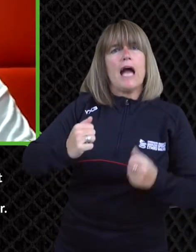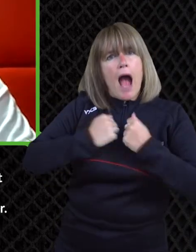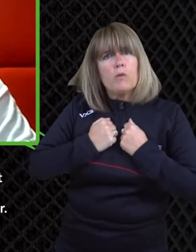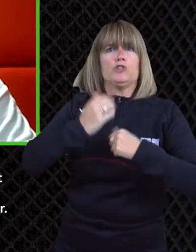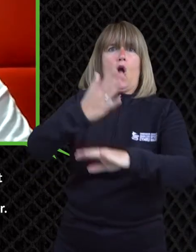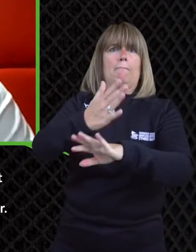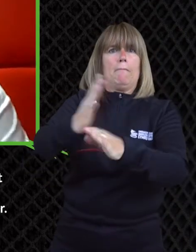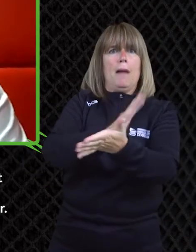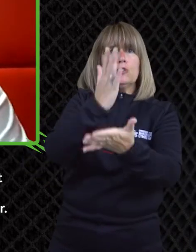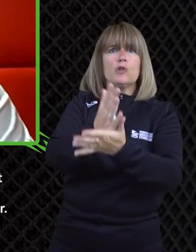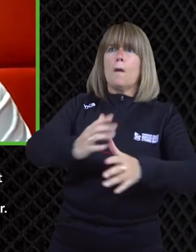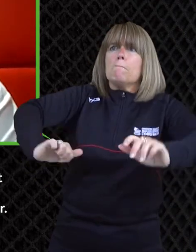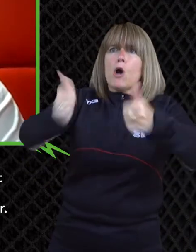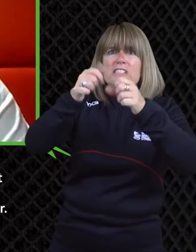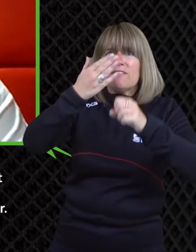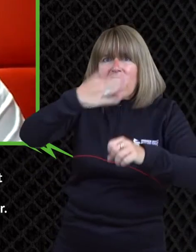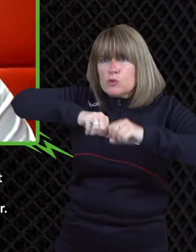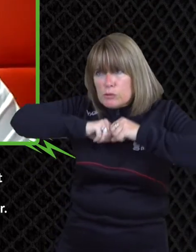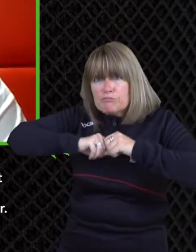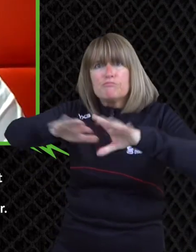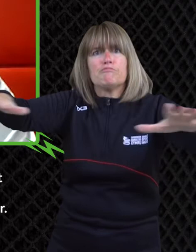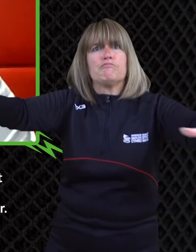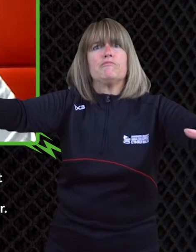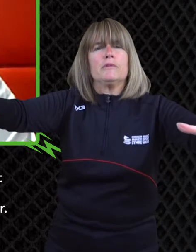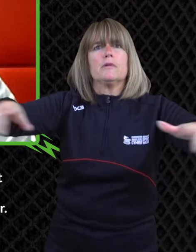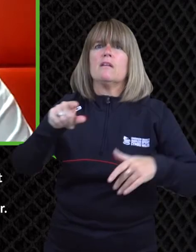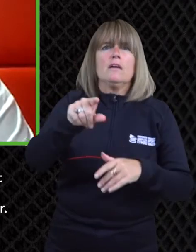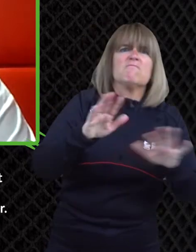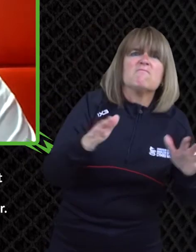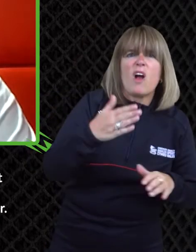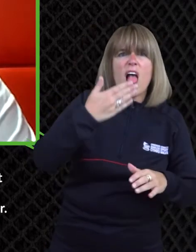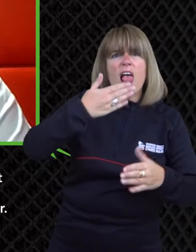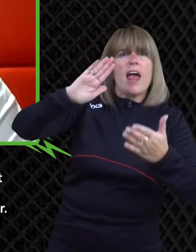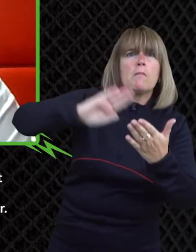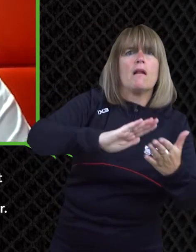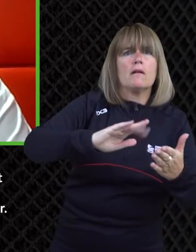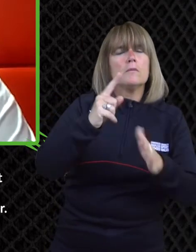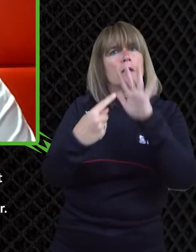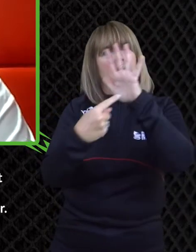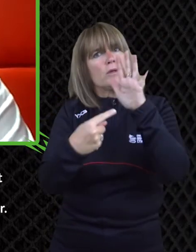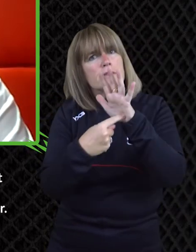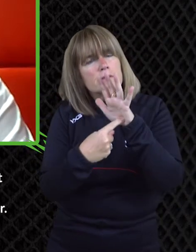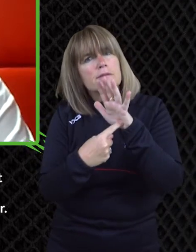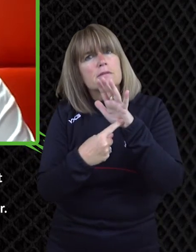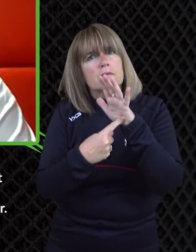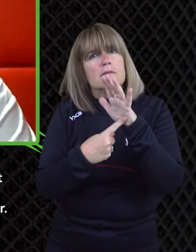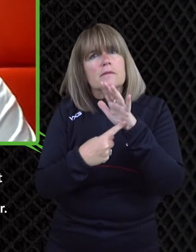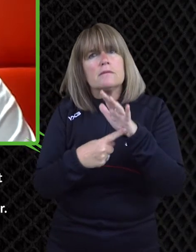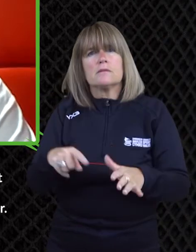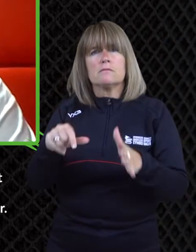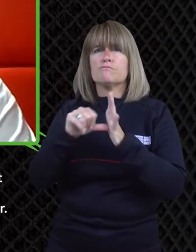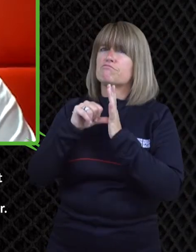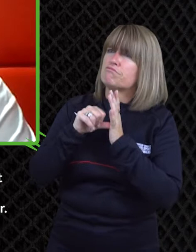time um so society is changing people want to see more more disability sport um and it's our job to